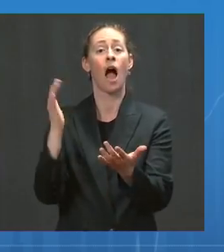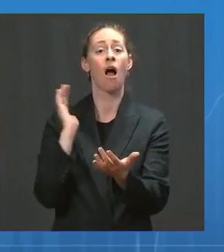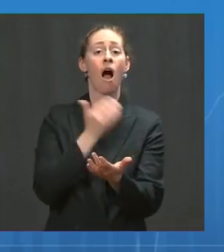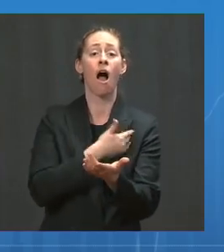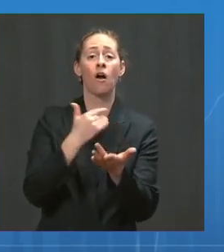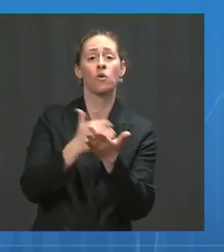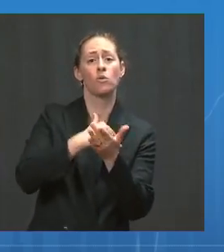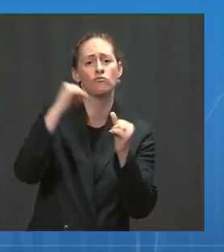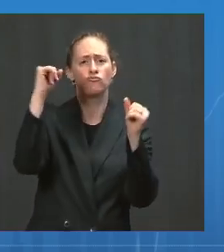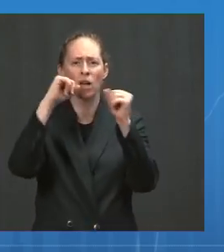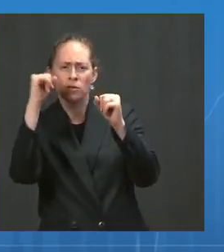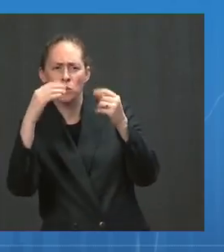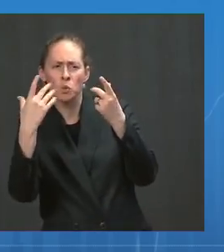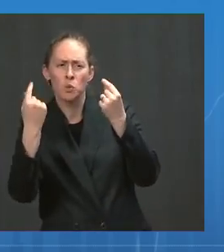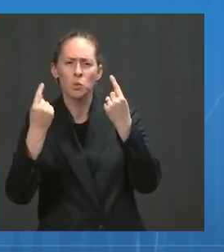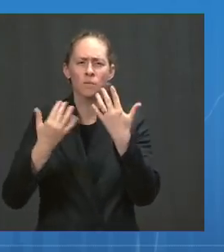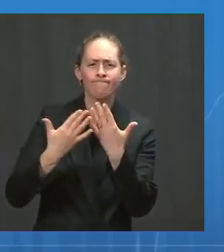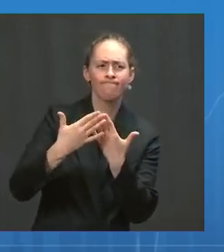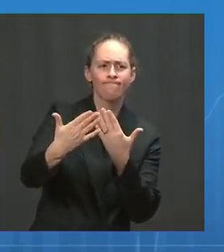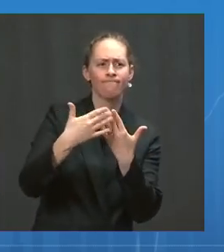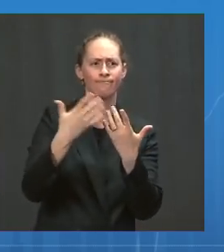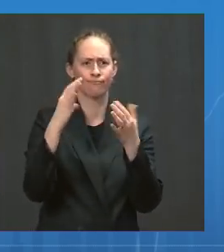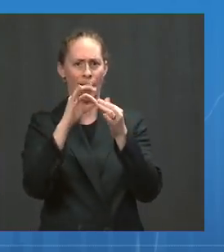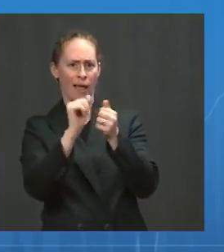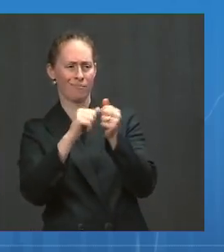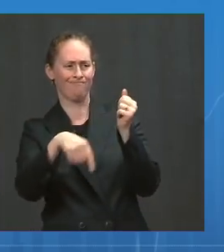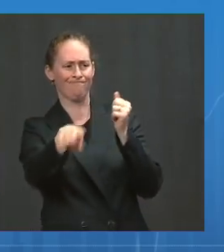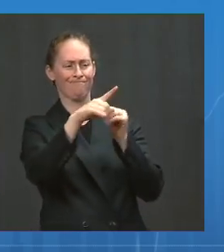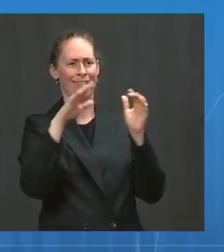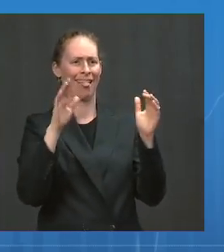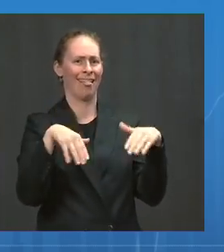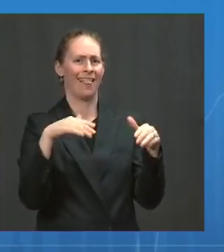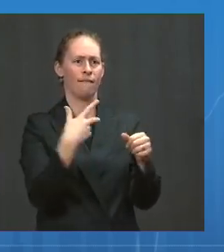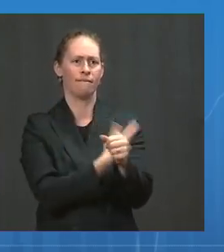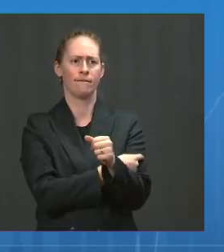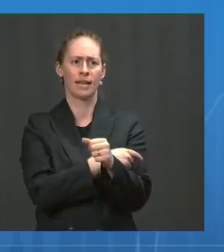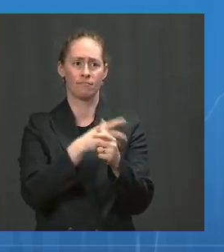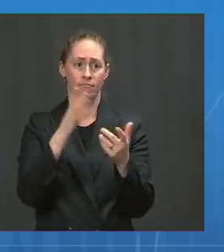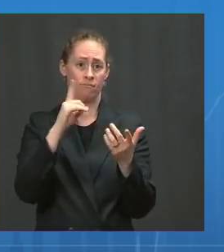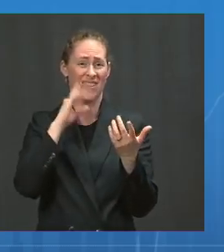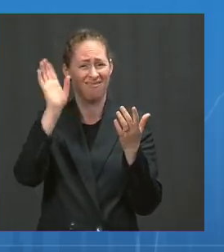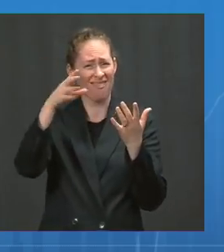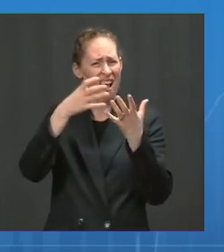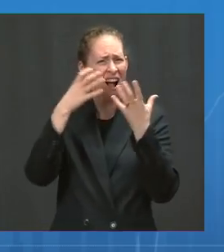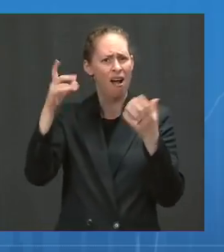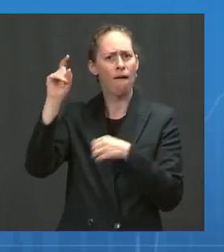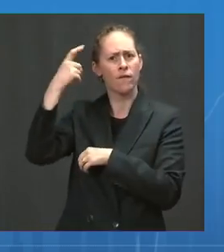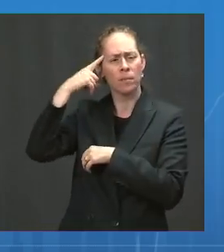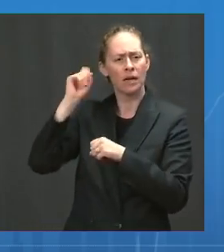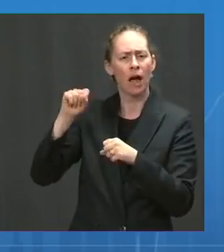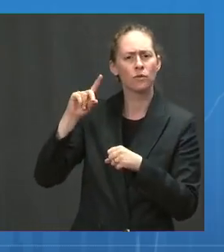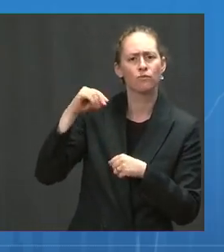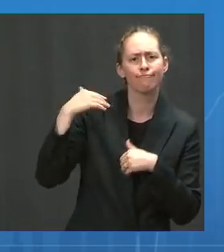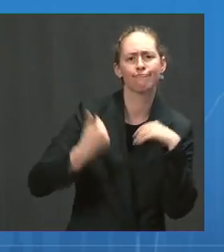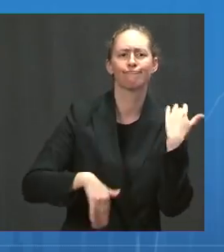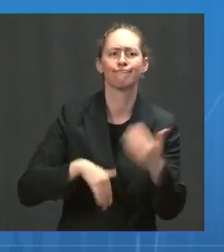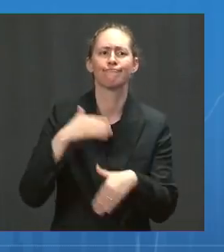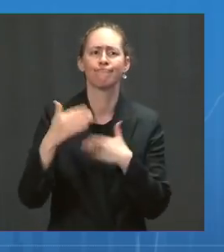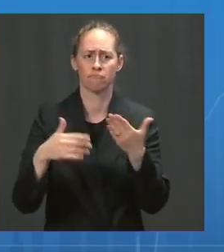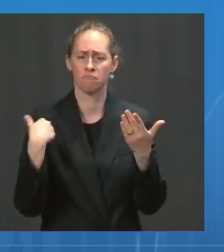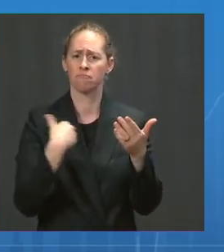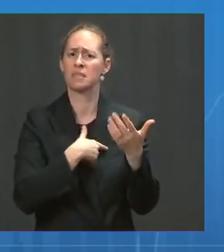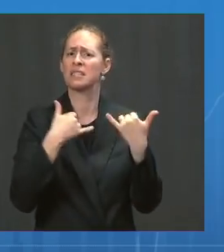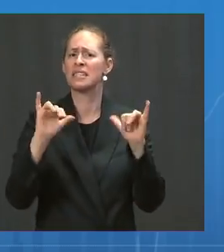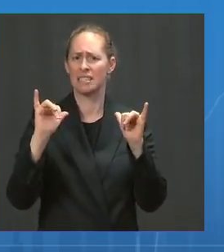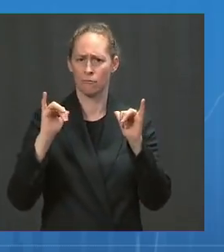the country vaccinated. It's got to involve everyone. Look, there's a lot government can do. There's a lot that we are doing and will continue to do more. But this is a moment